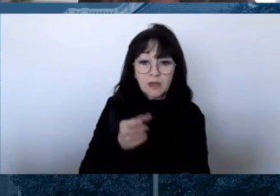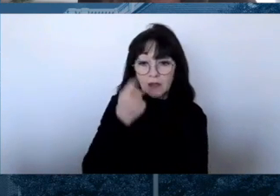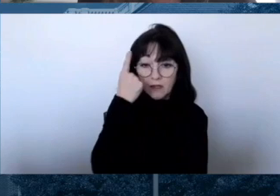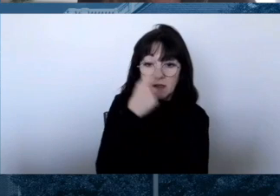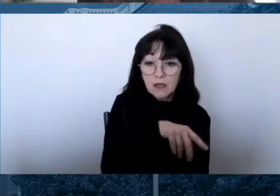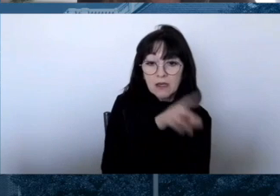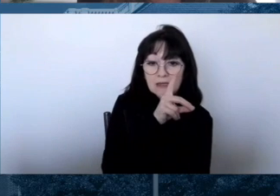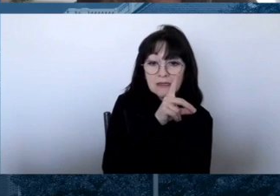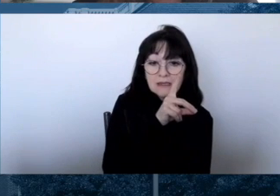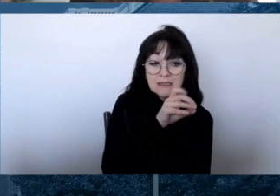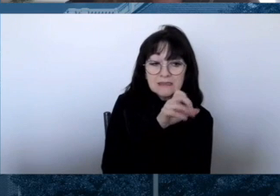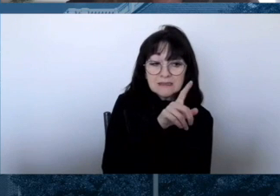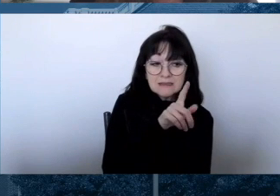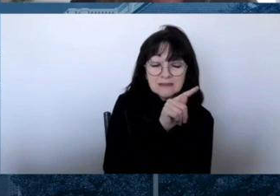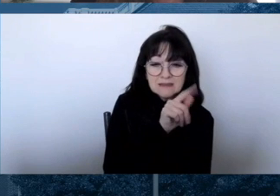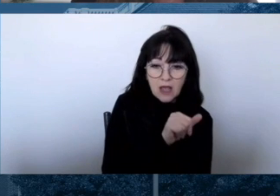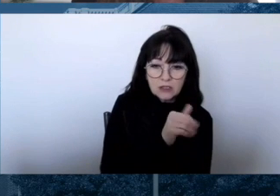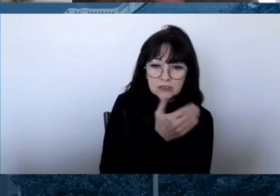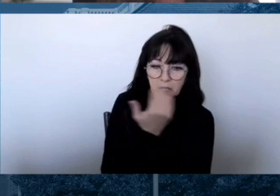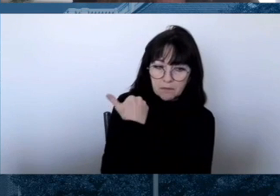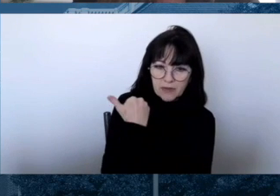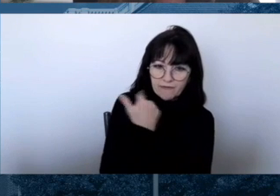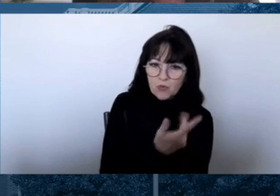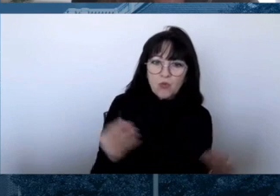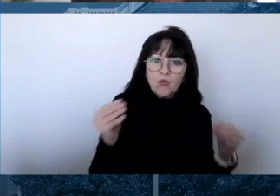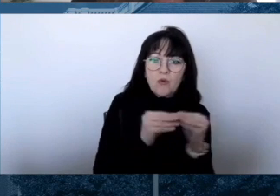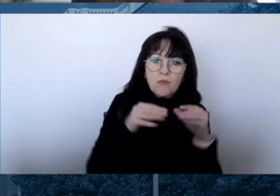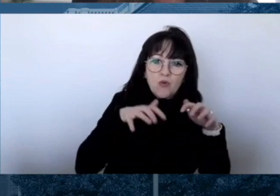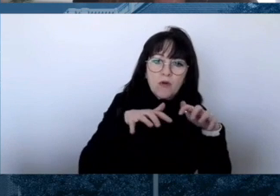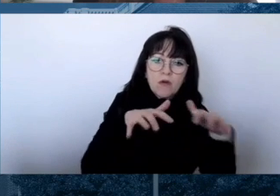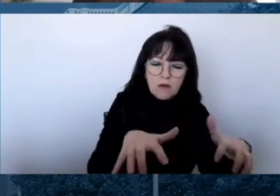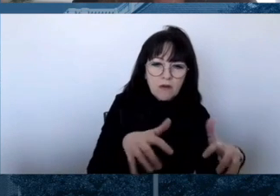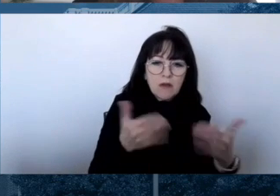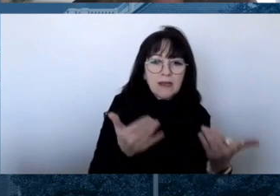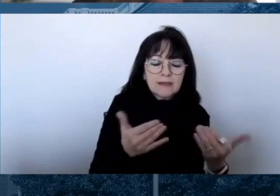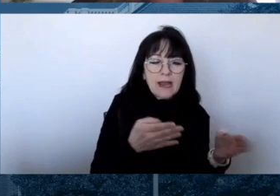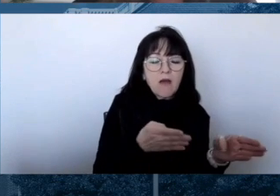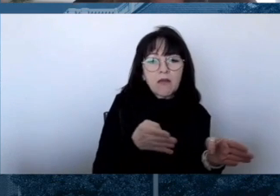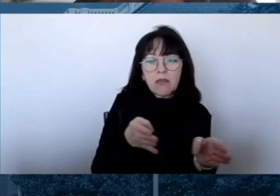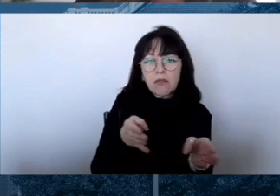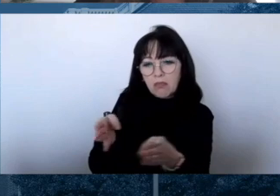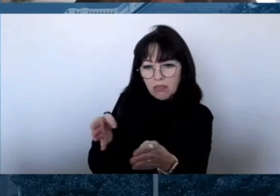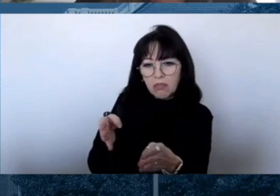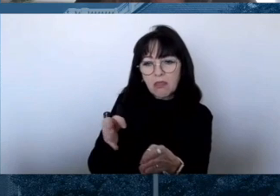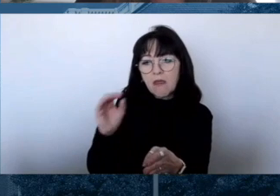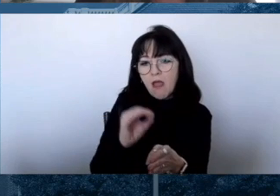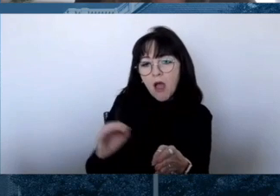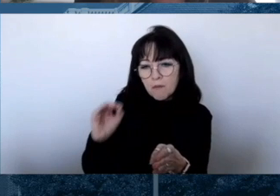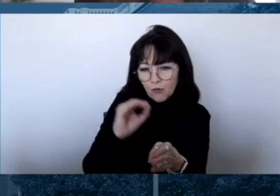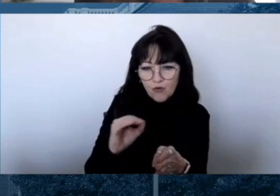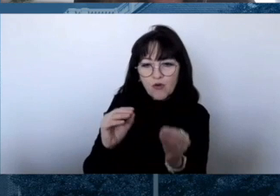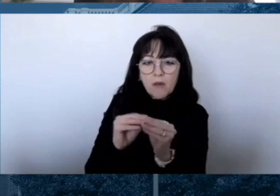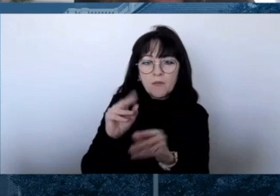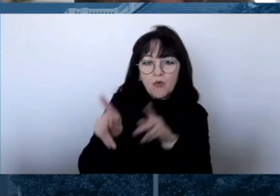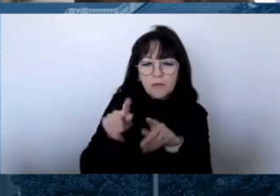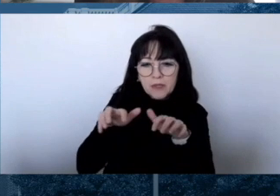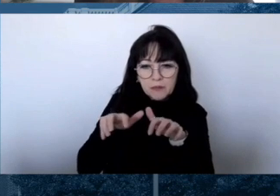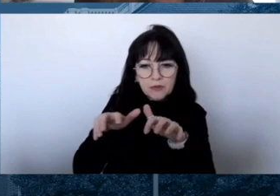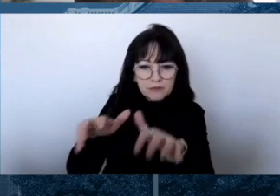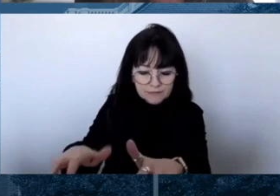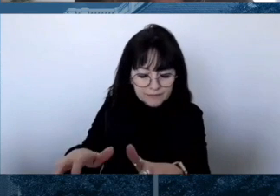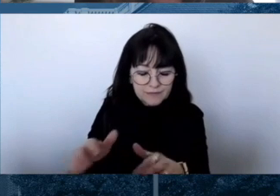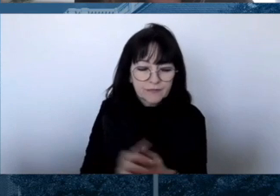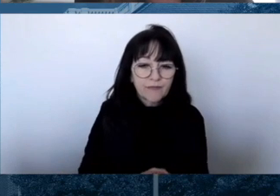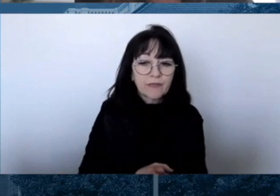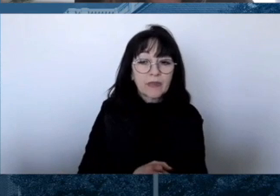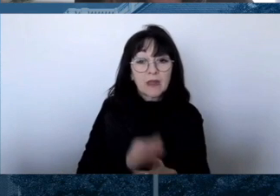prevalent. So I really want to emphasize that there's no safe way to acquire natural immunity. And while a